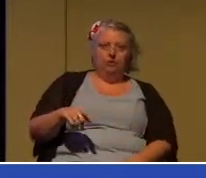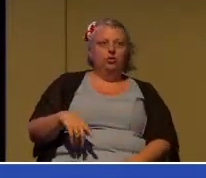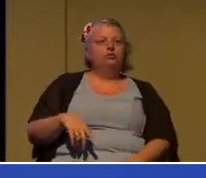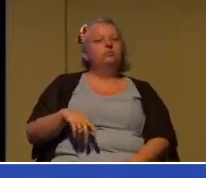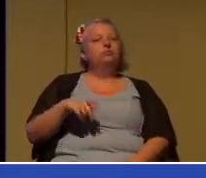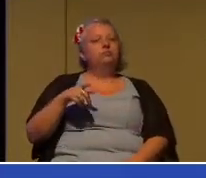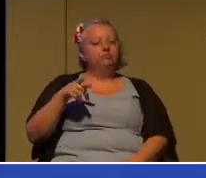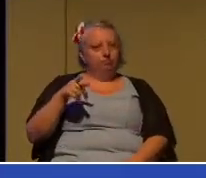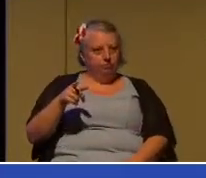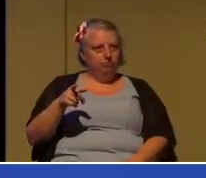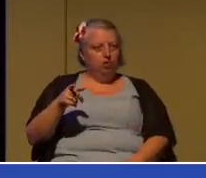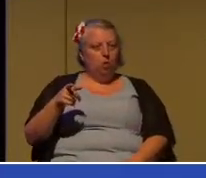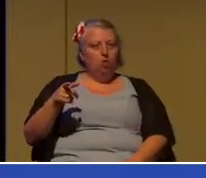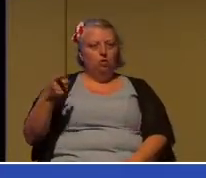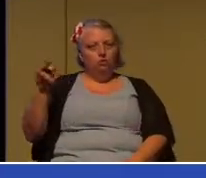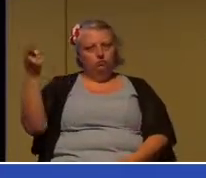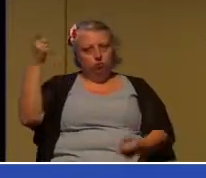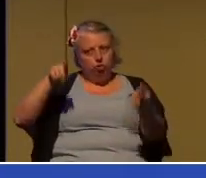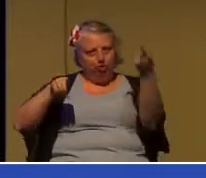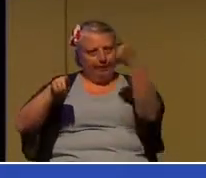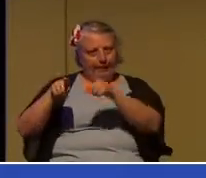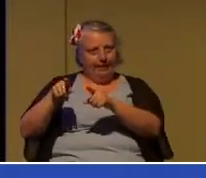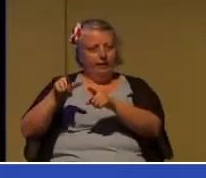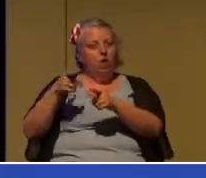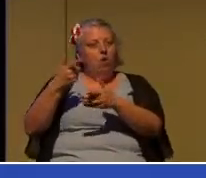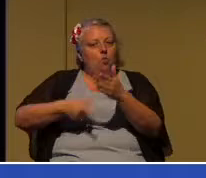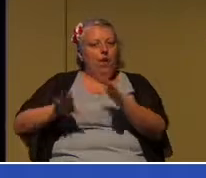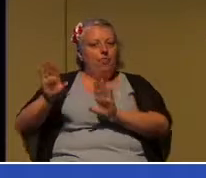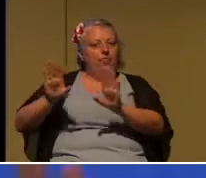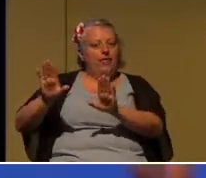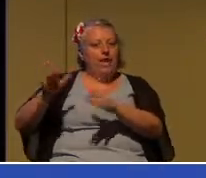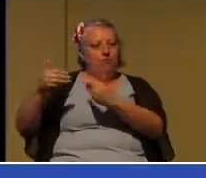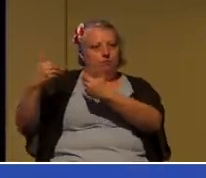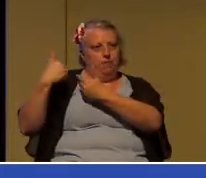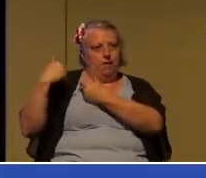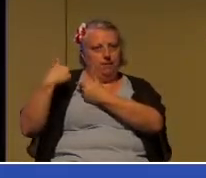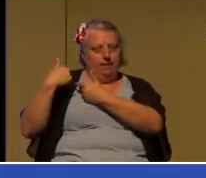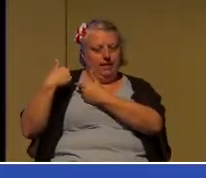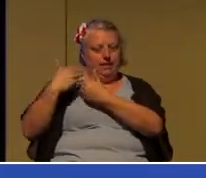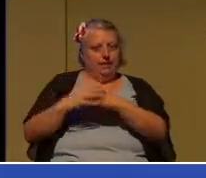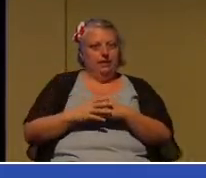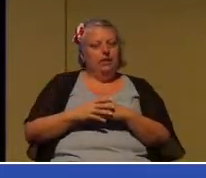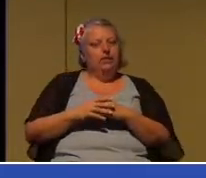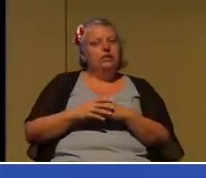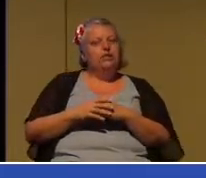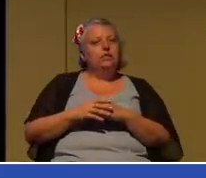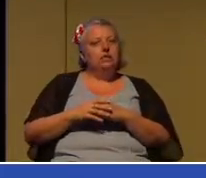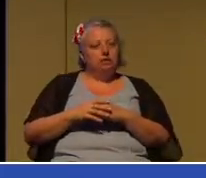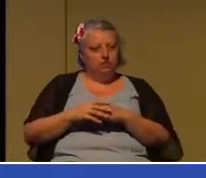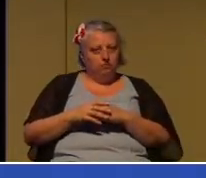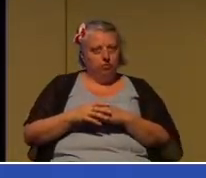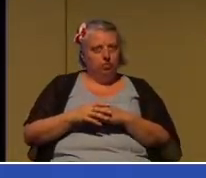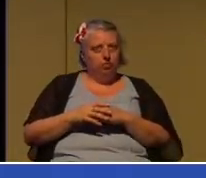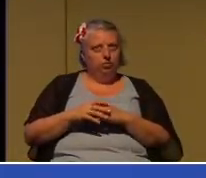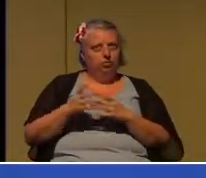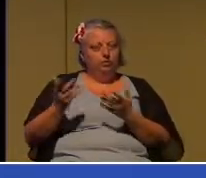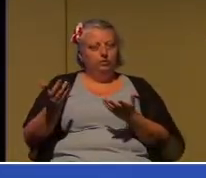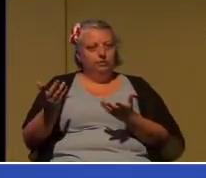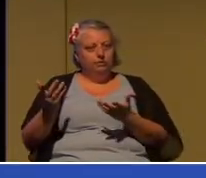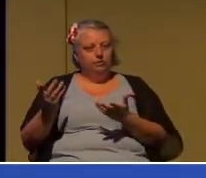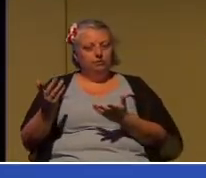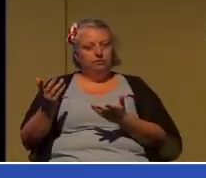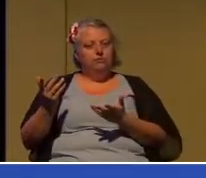obligations. Those obligations are formalized in a solemn fashion, usually with an